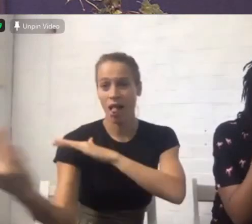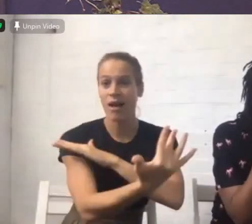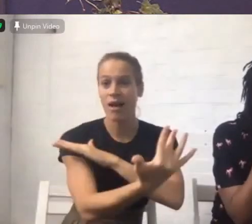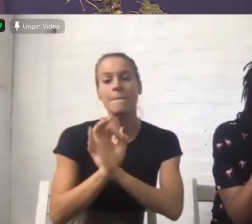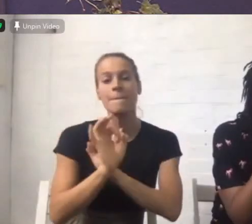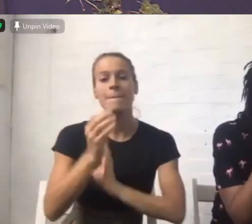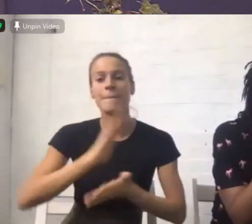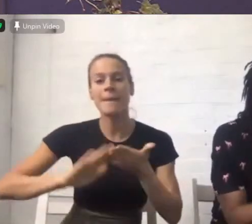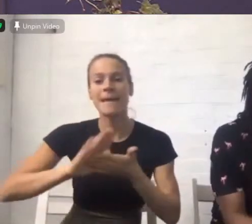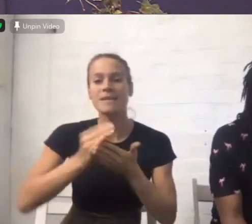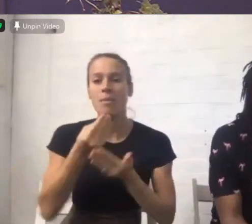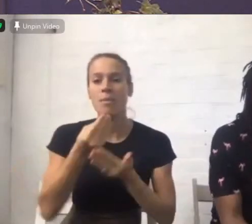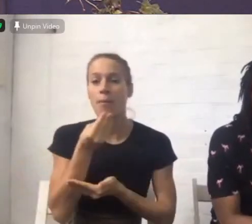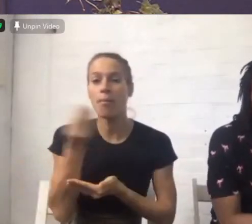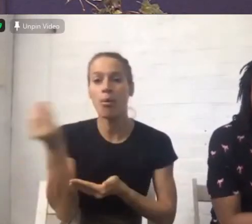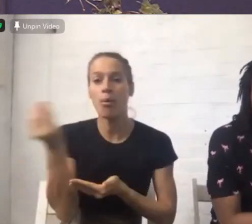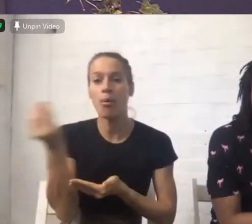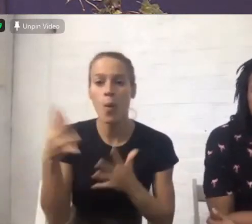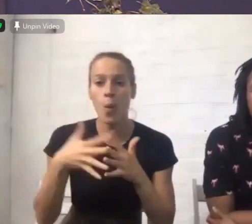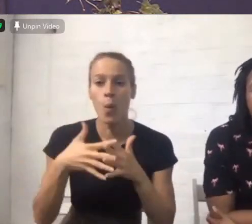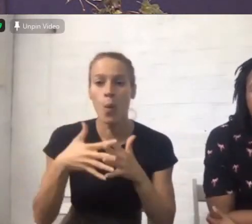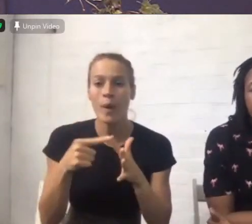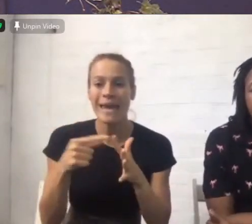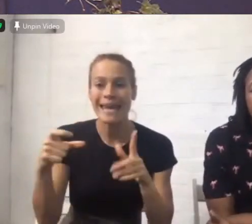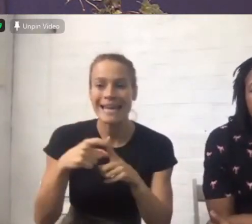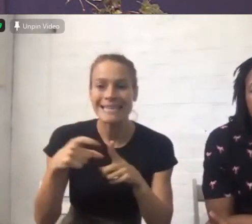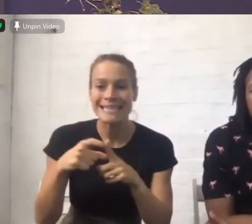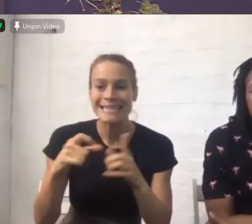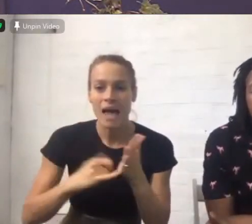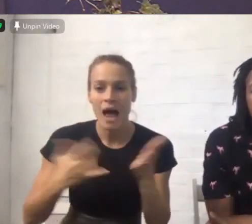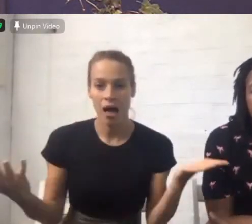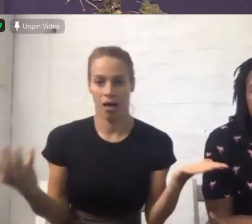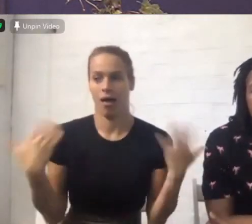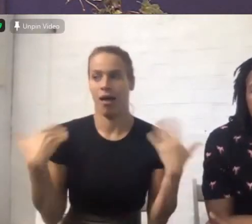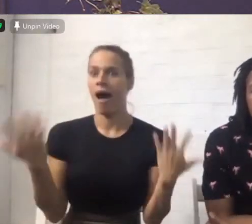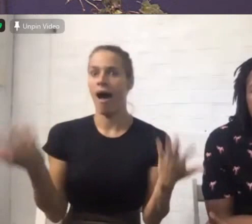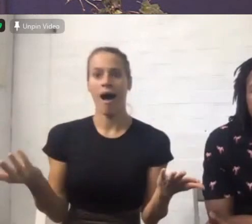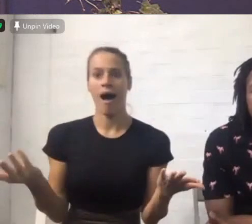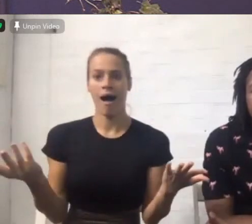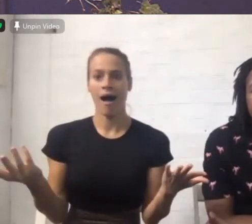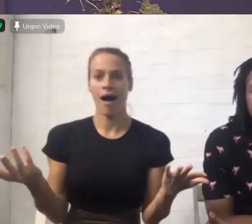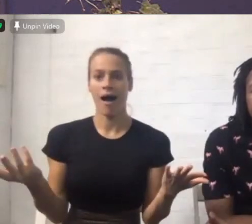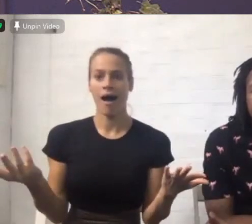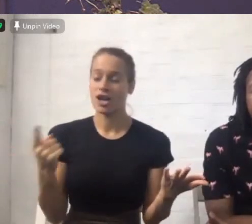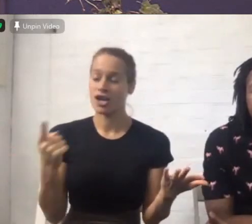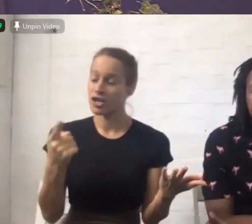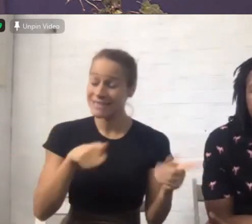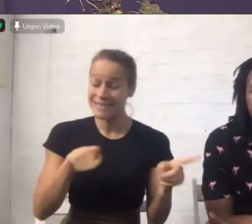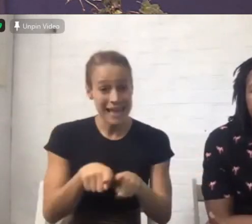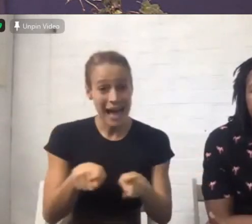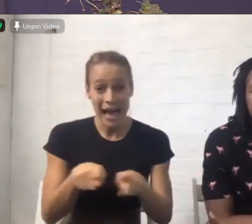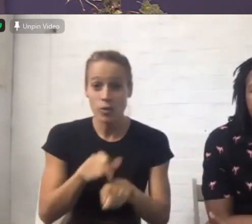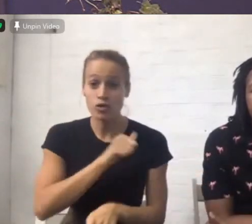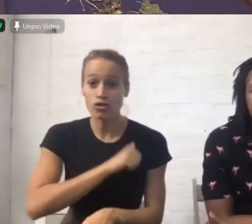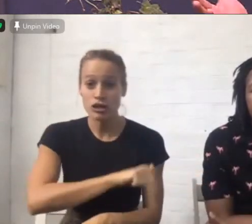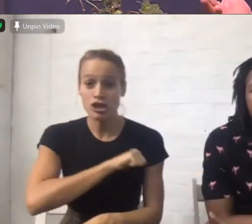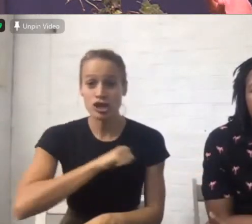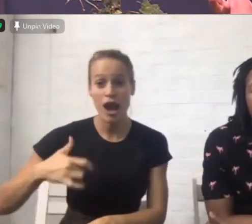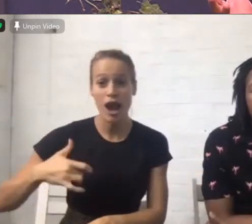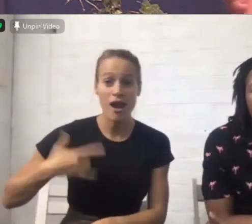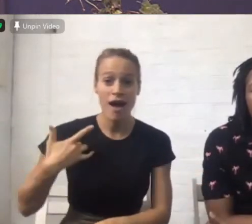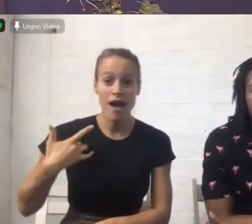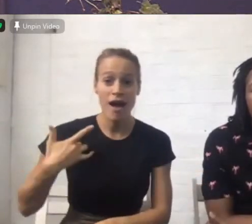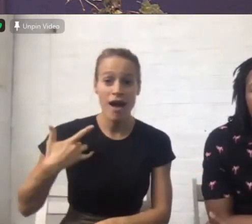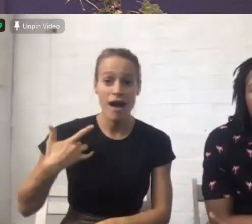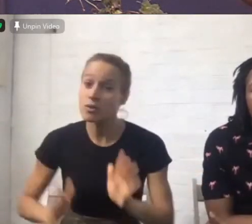filled with the Holy Spirit is the way to lead the Christian life be filled with the love of God is the way to displace